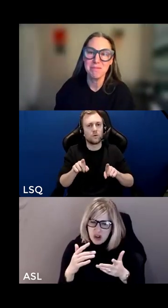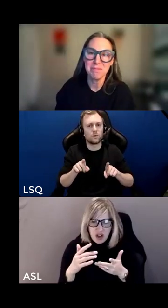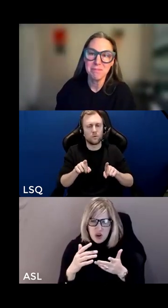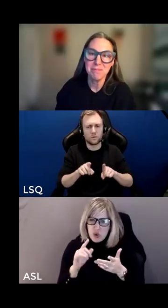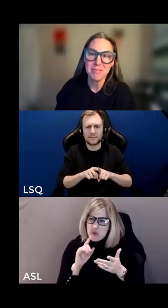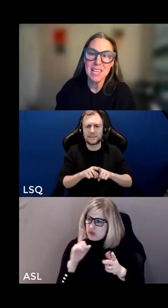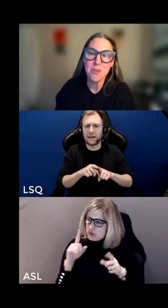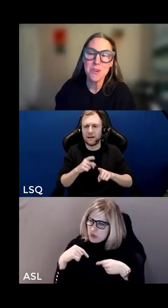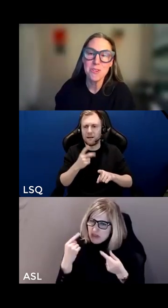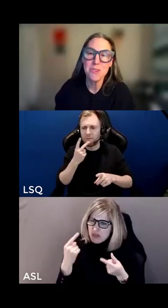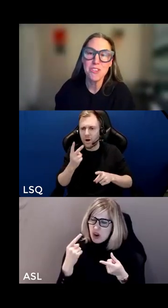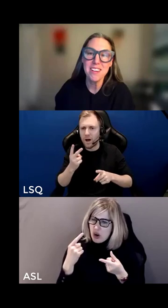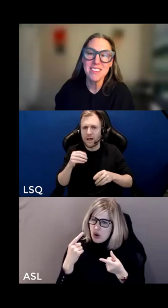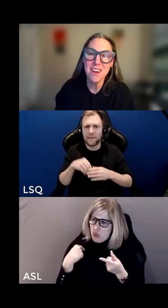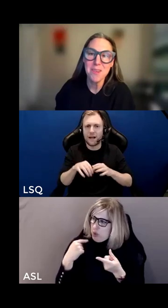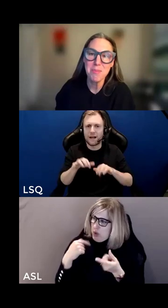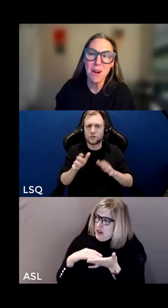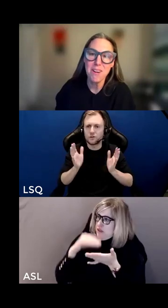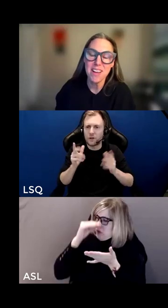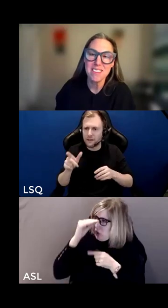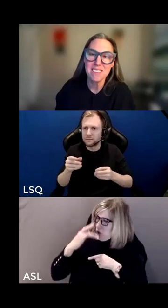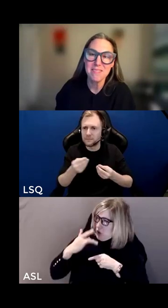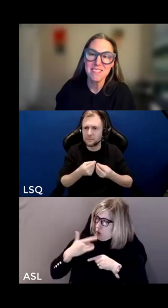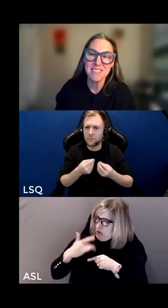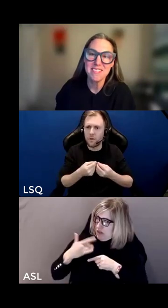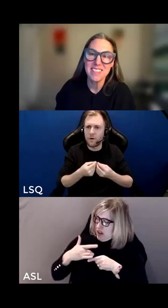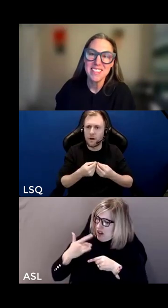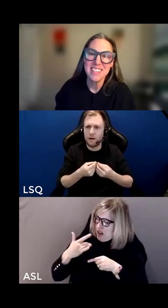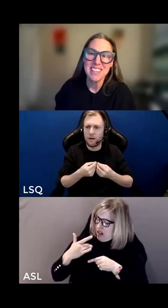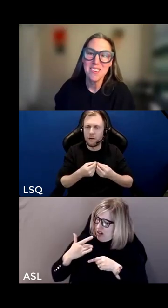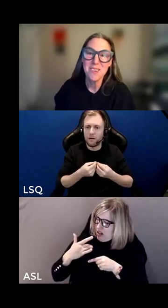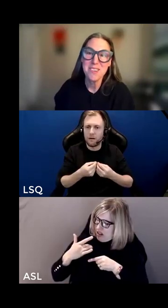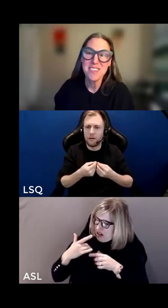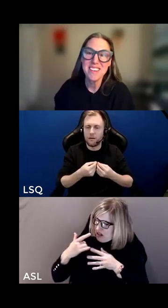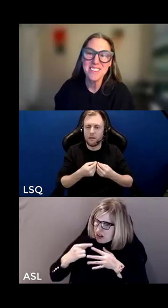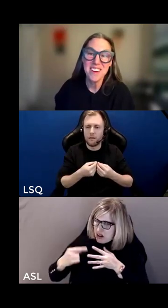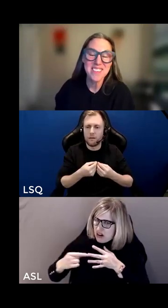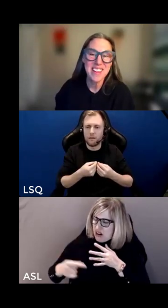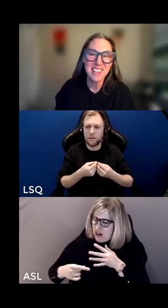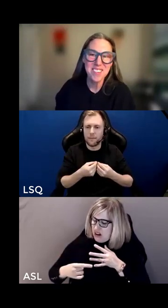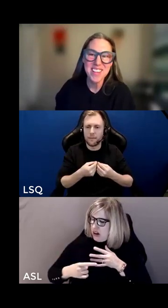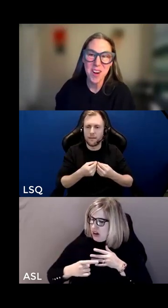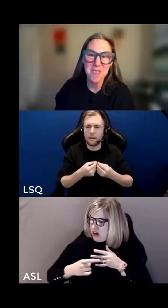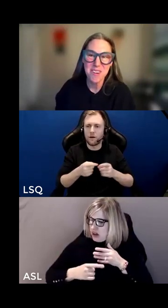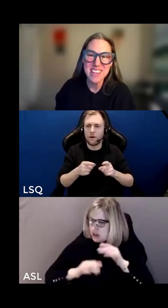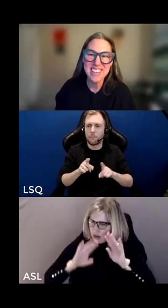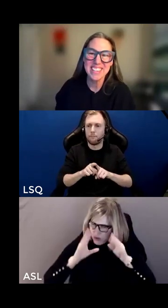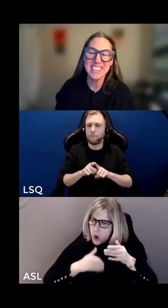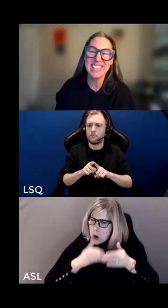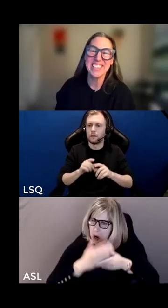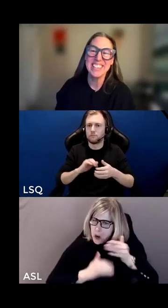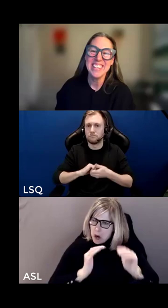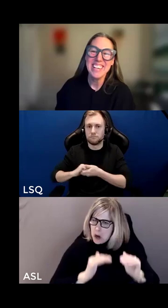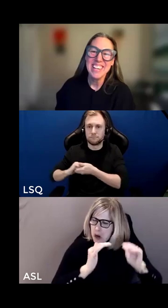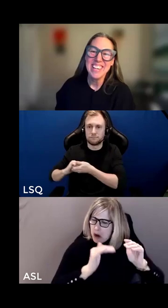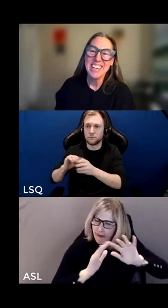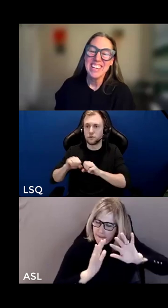feel in order to shut down progress in order to center ourselves and our worries